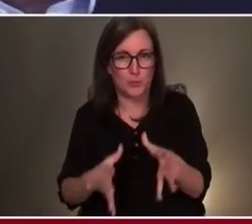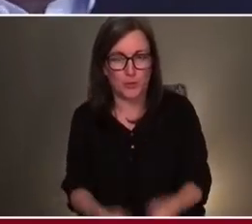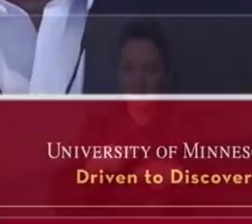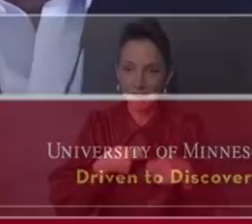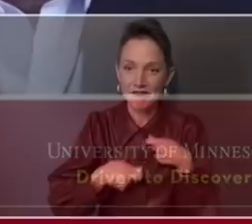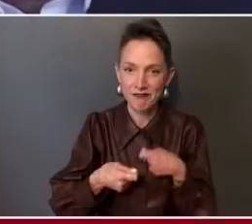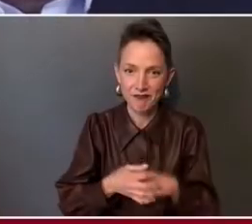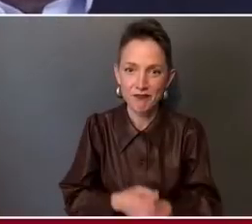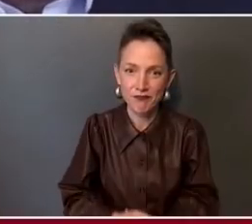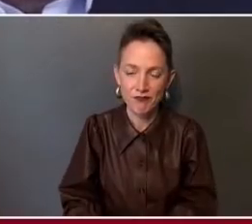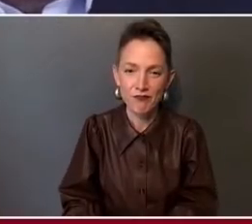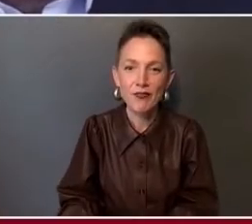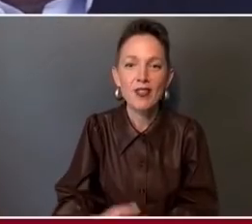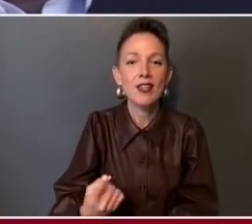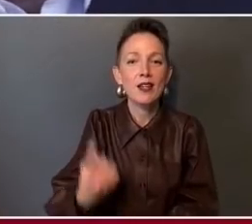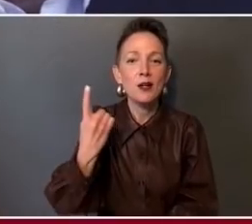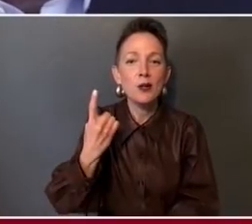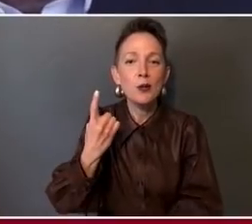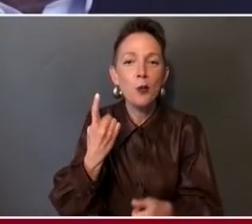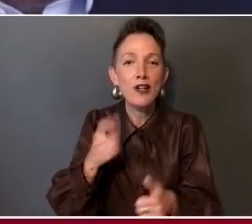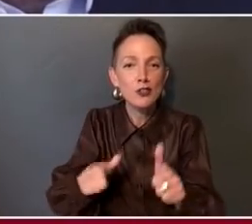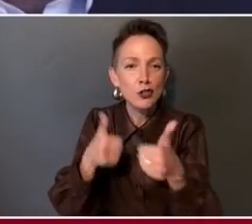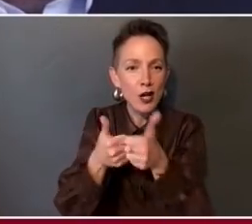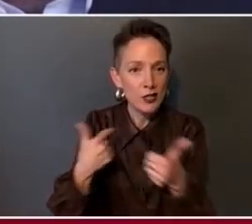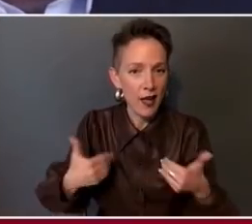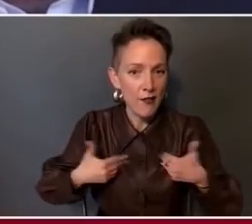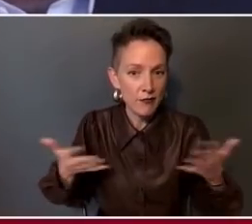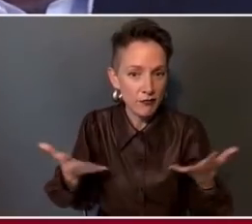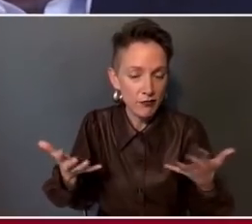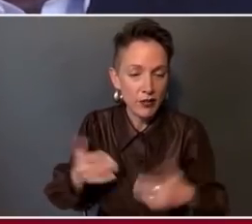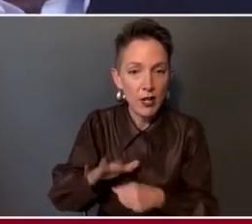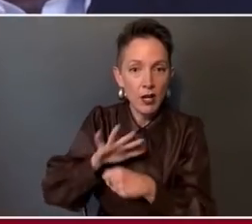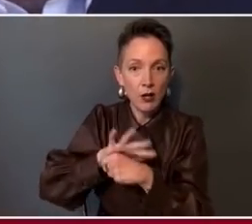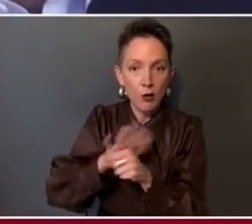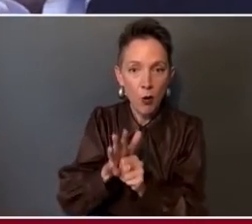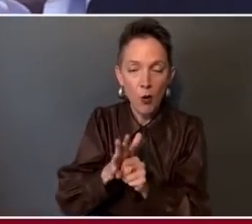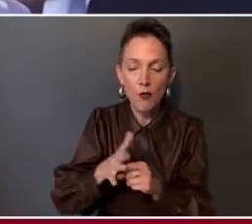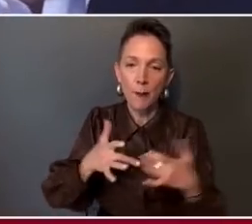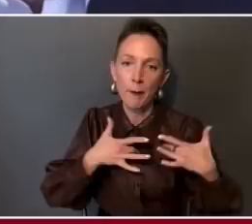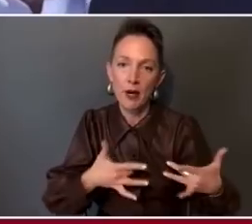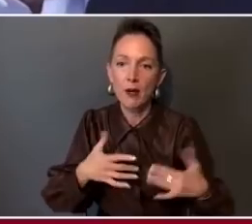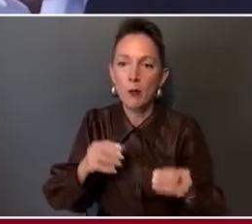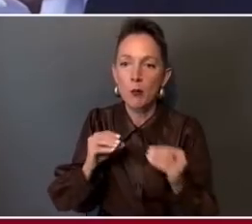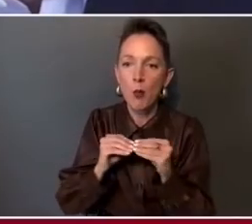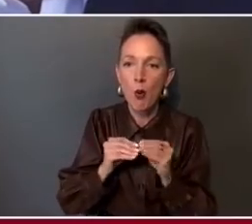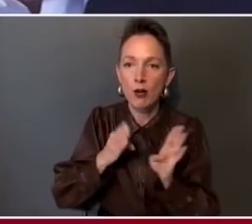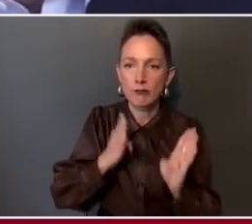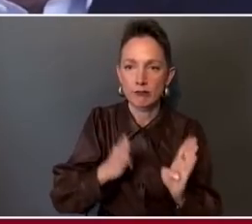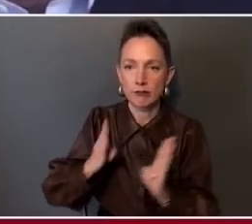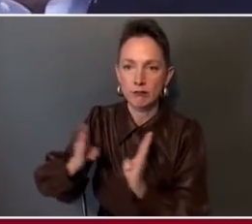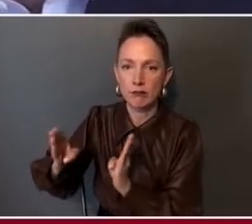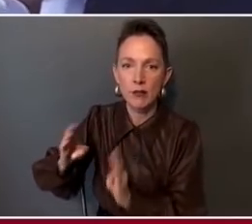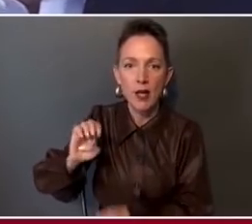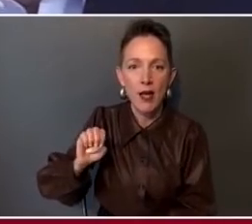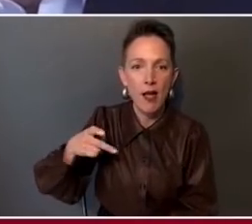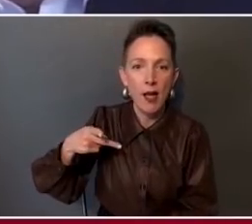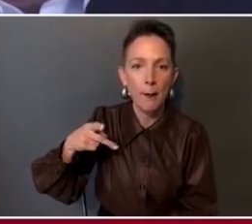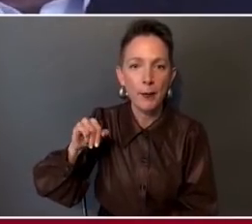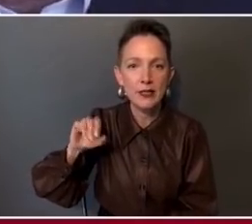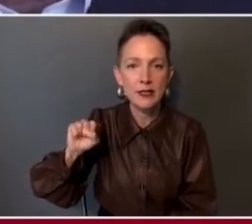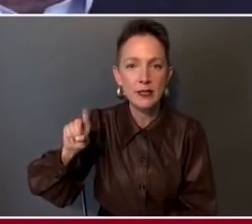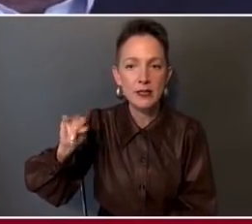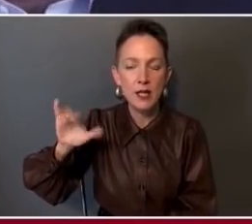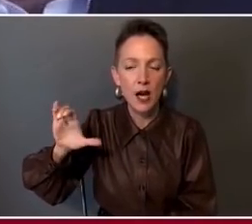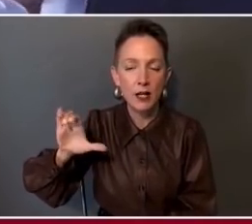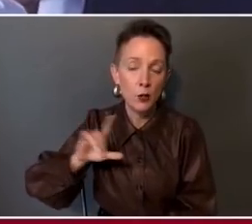is that COVID tends to be very episodic, meaning that if you look right now, probably one of the safest